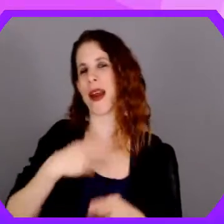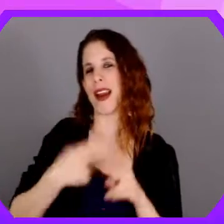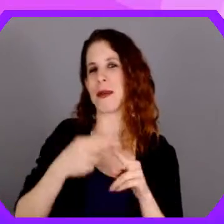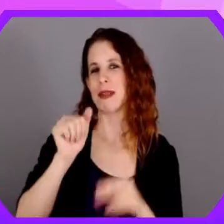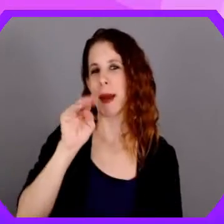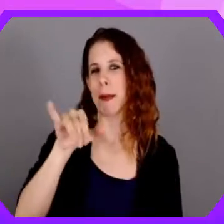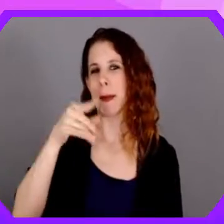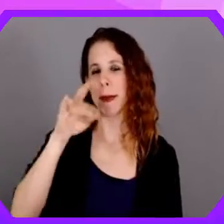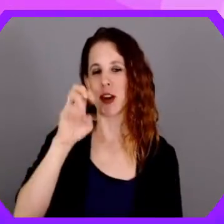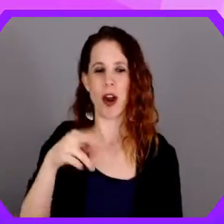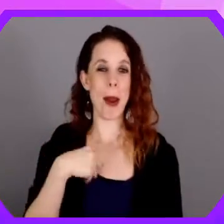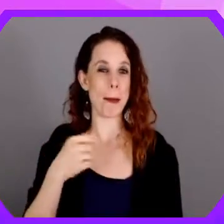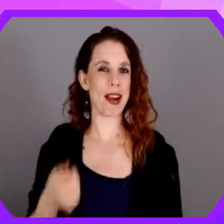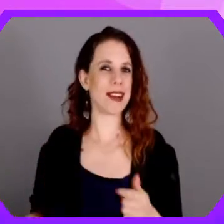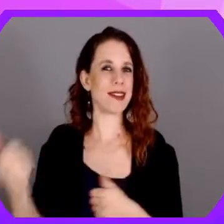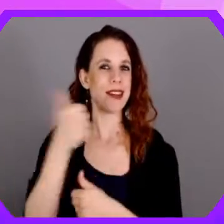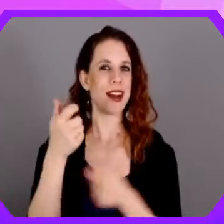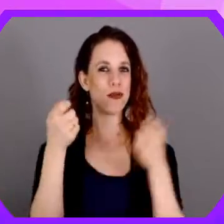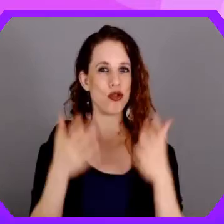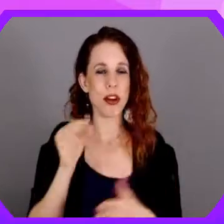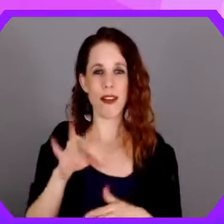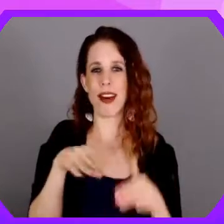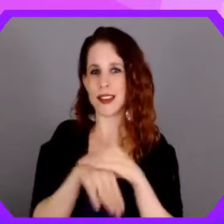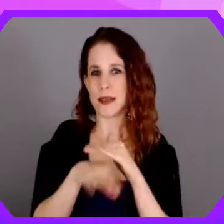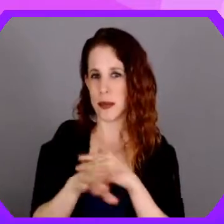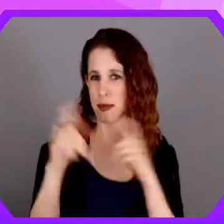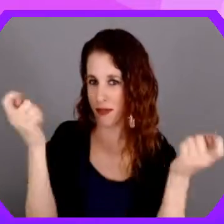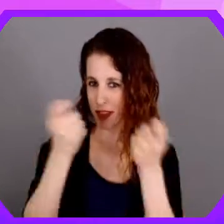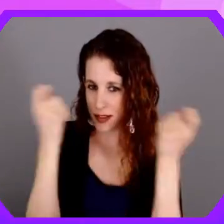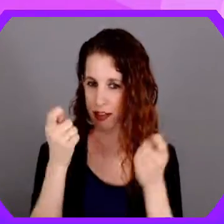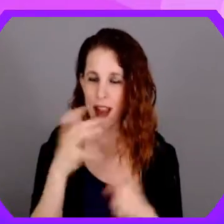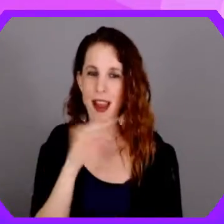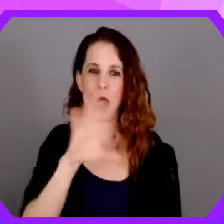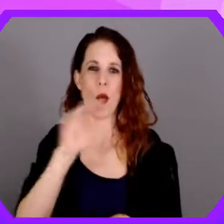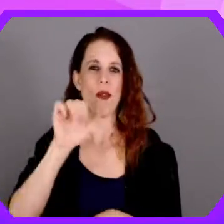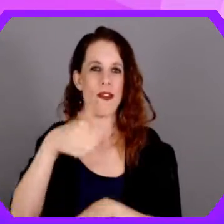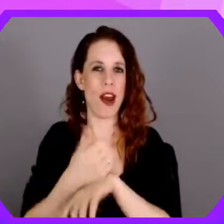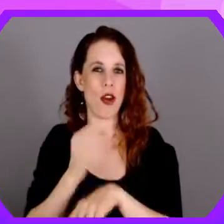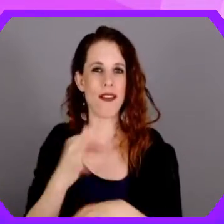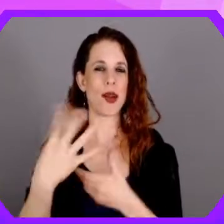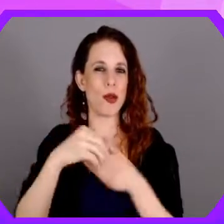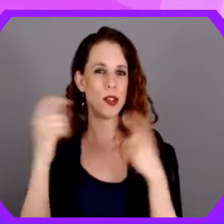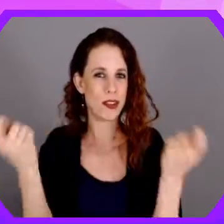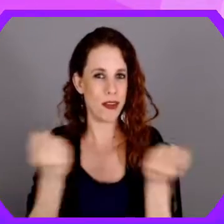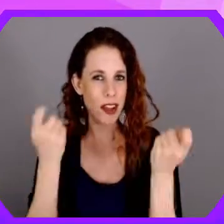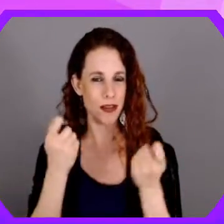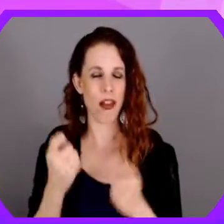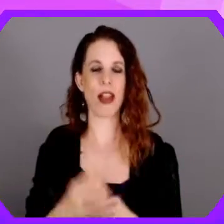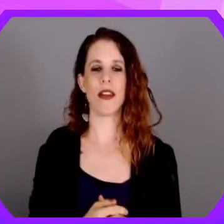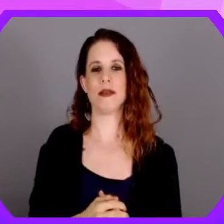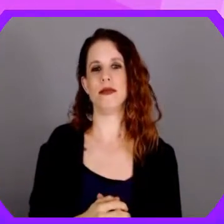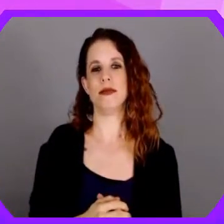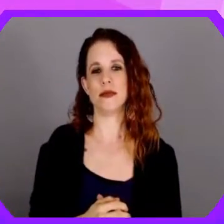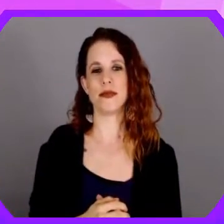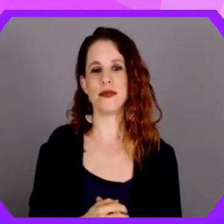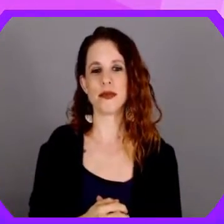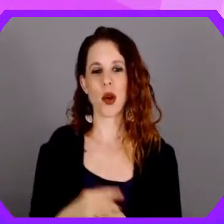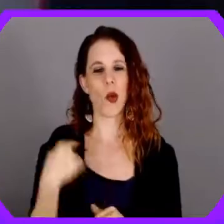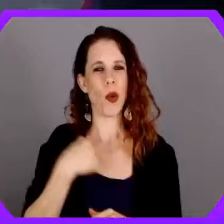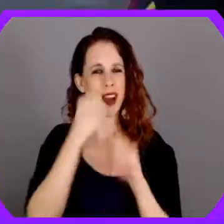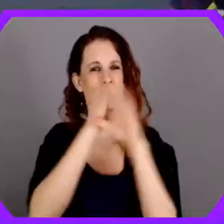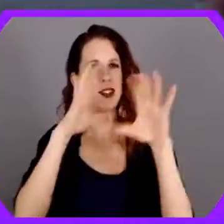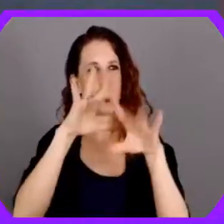My name is Amy Pinder. I am the Executive Director of Accessible Festivals and the co-founder of Inclusion Festival.